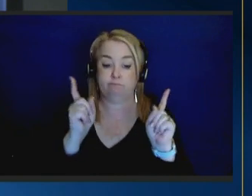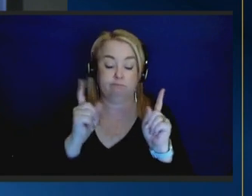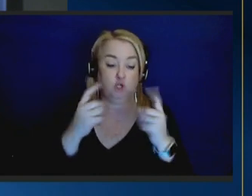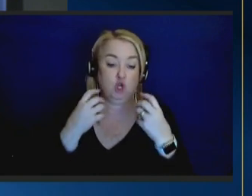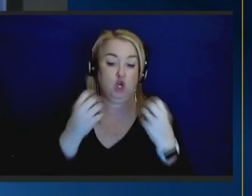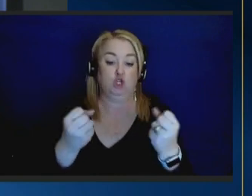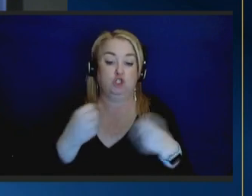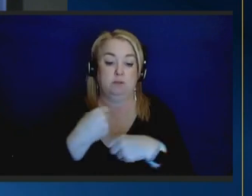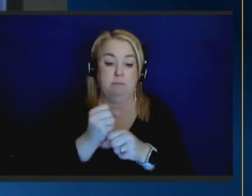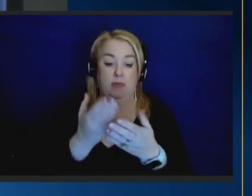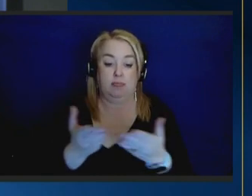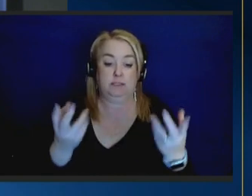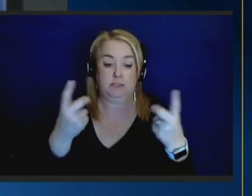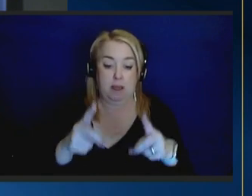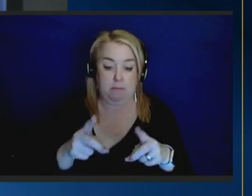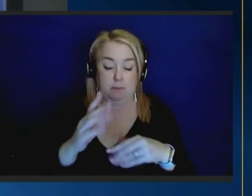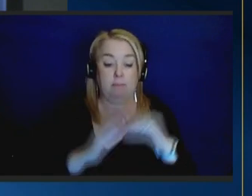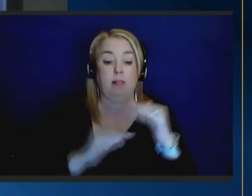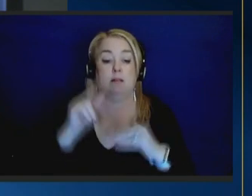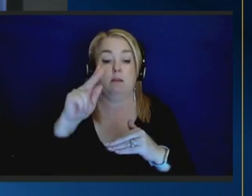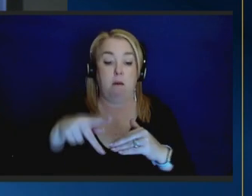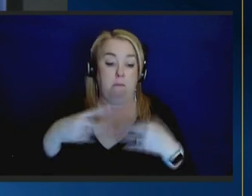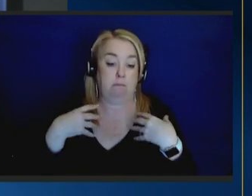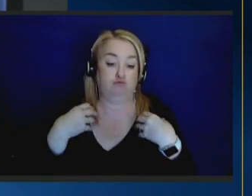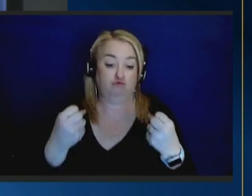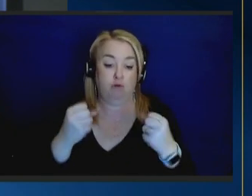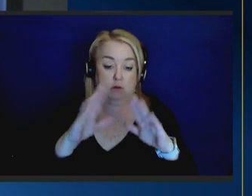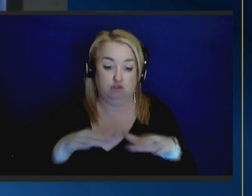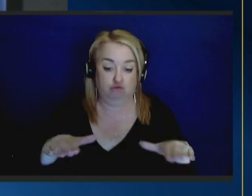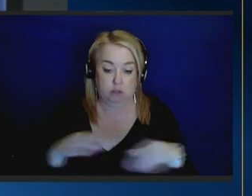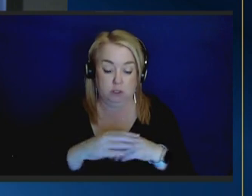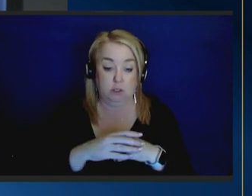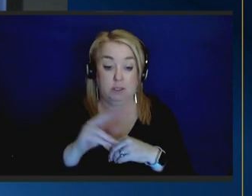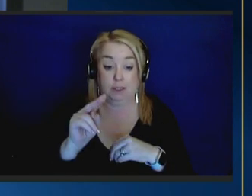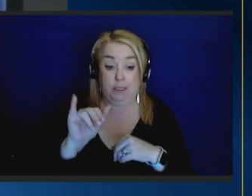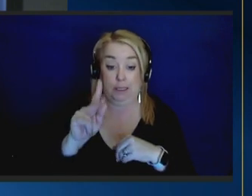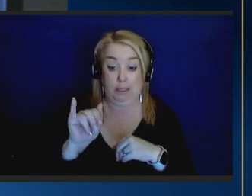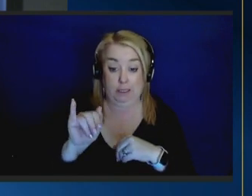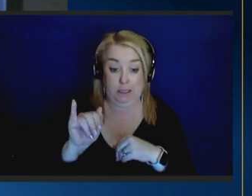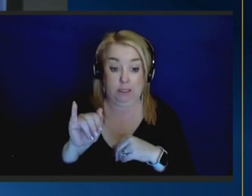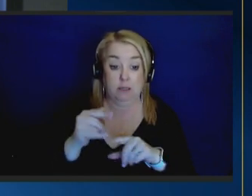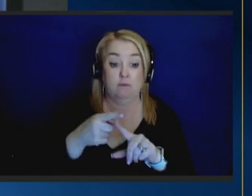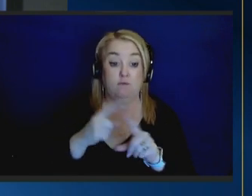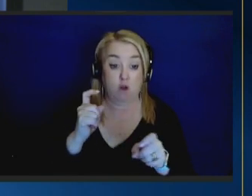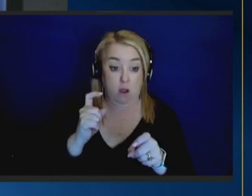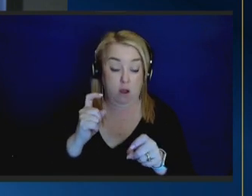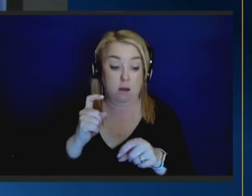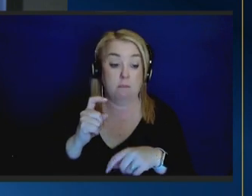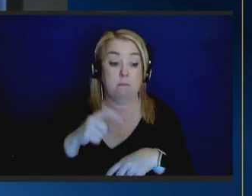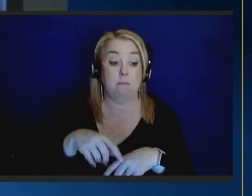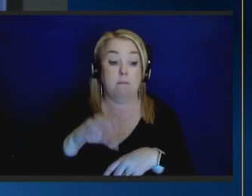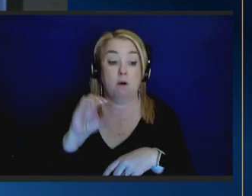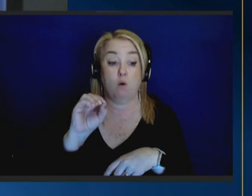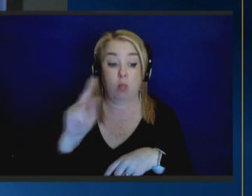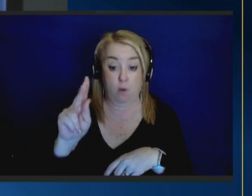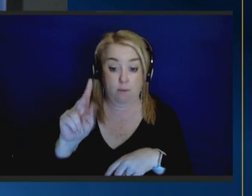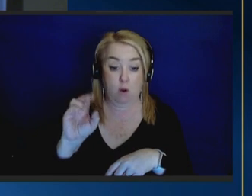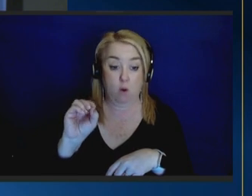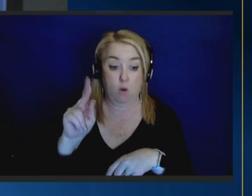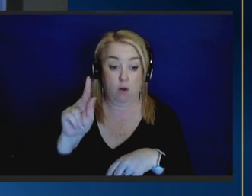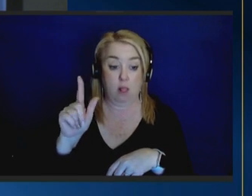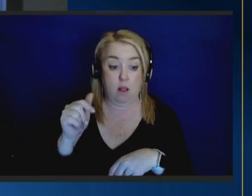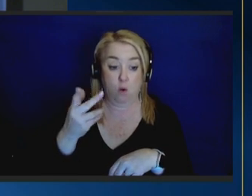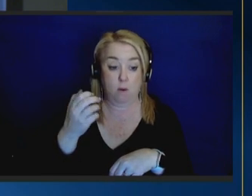happen to build strong children speak to nikki from the great state of oklahoma who was struggling with